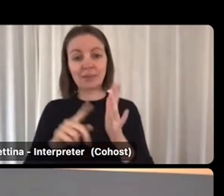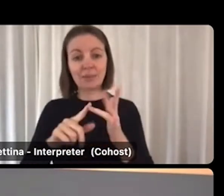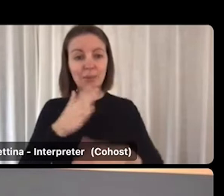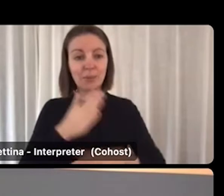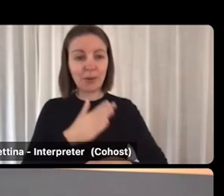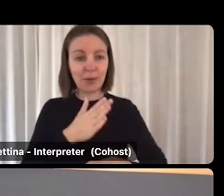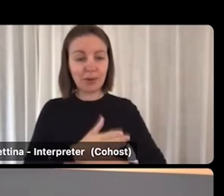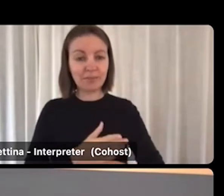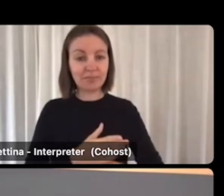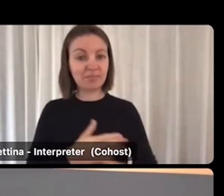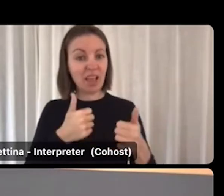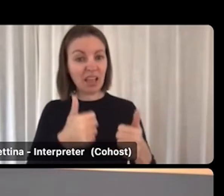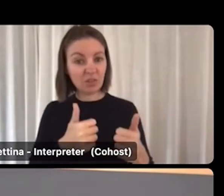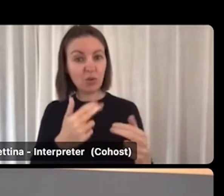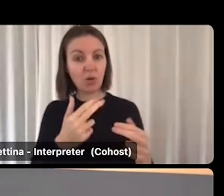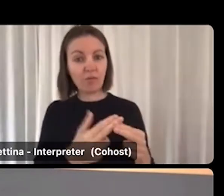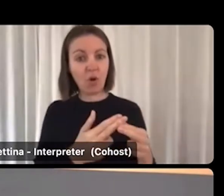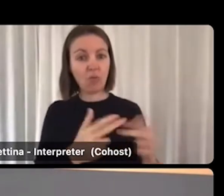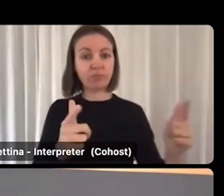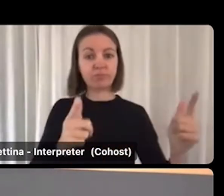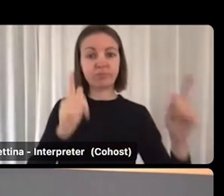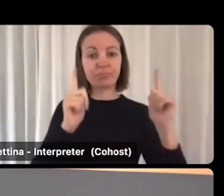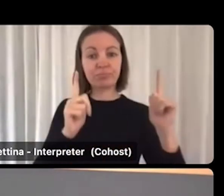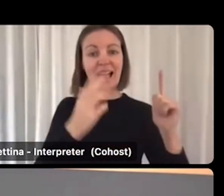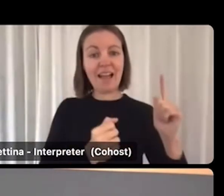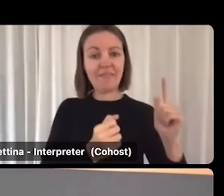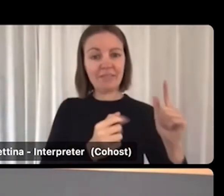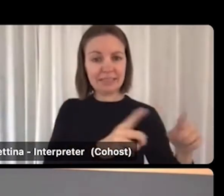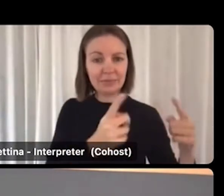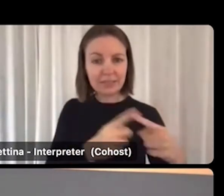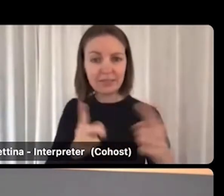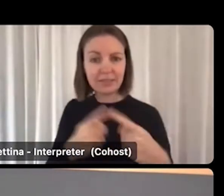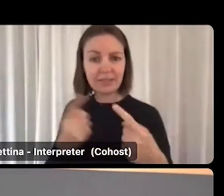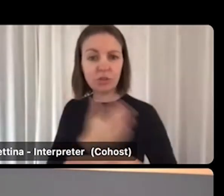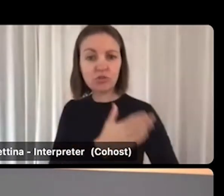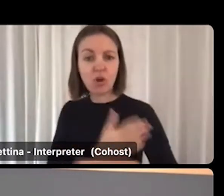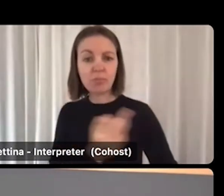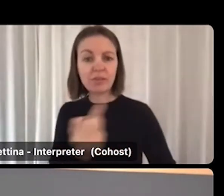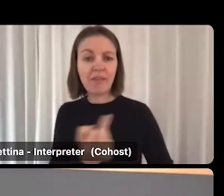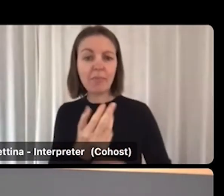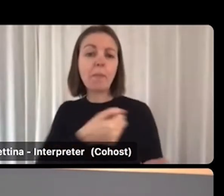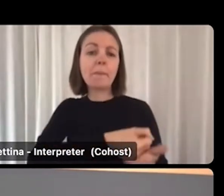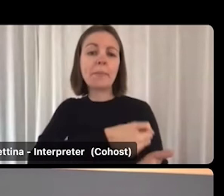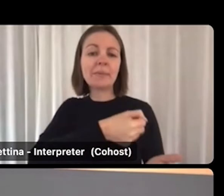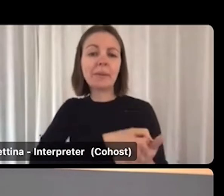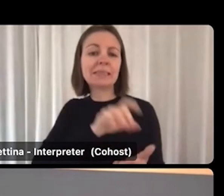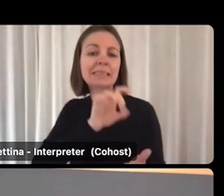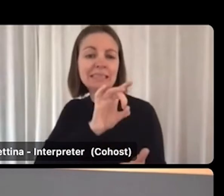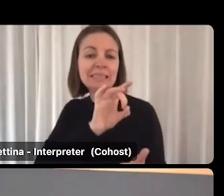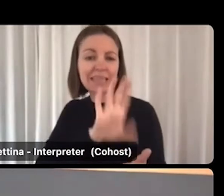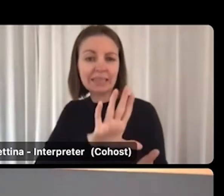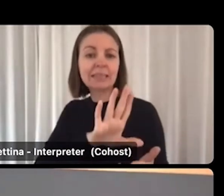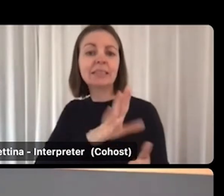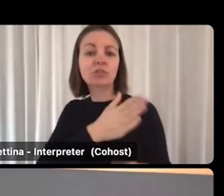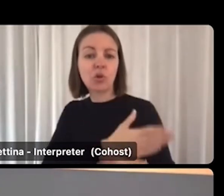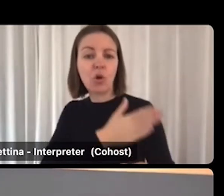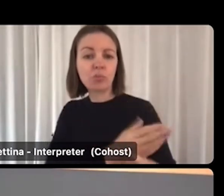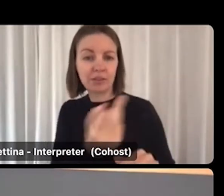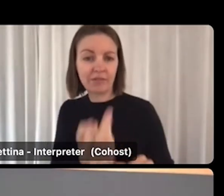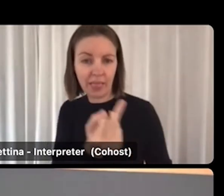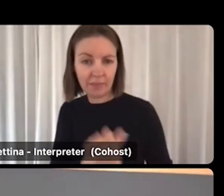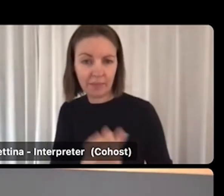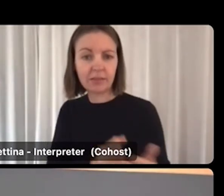suitable for employers that have multiple entry level job opportunities, usually a minimum of 10 vacancies. So the